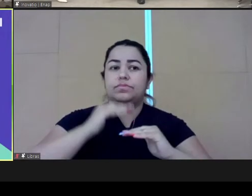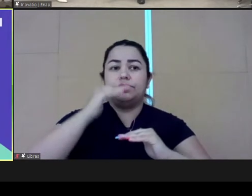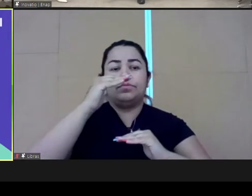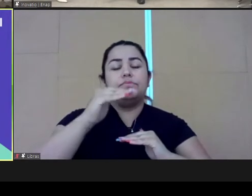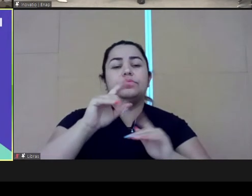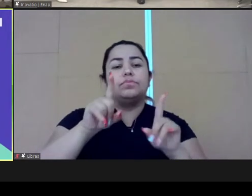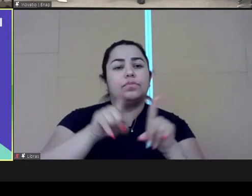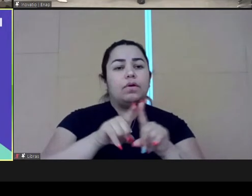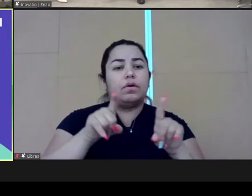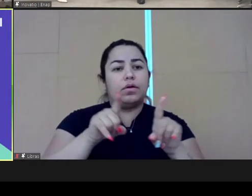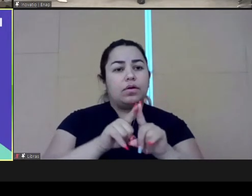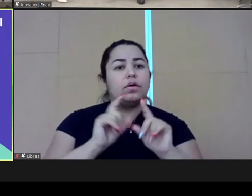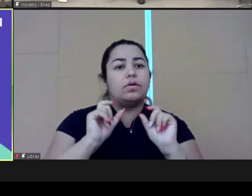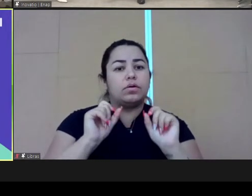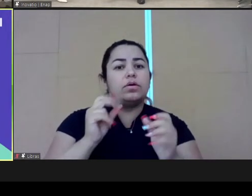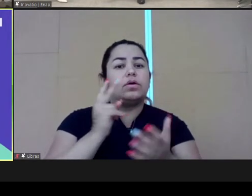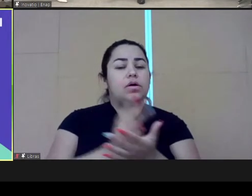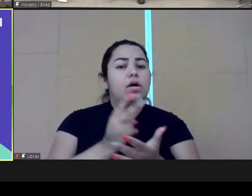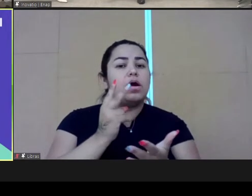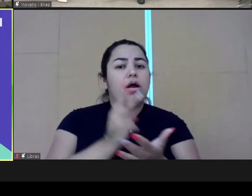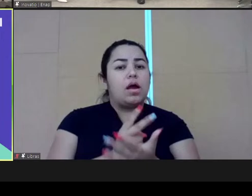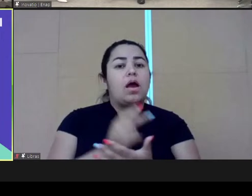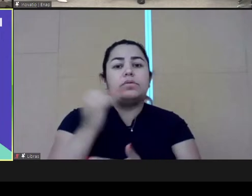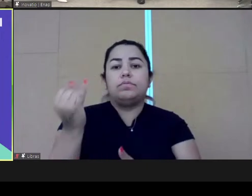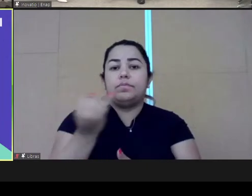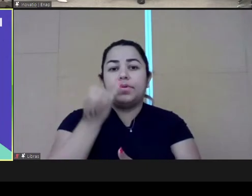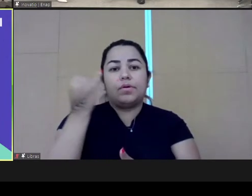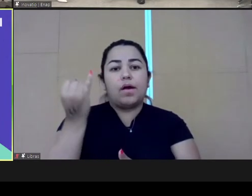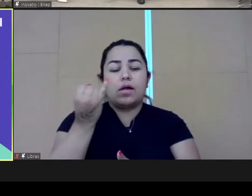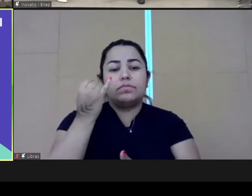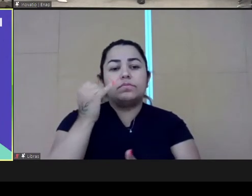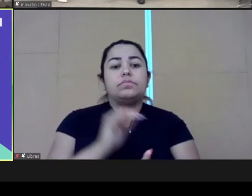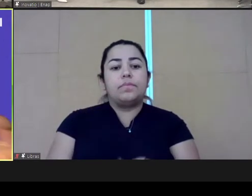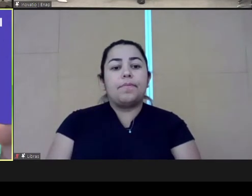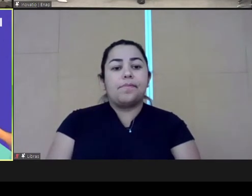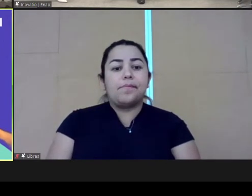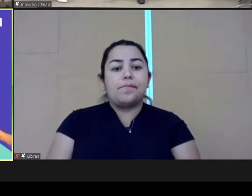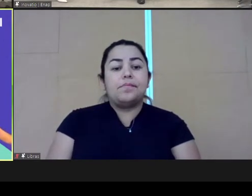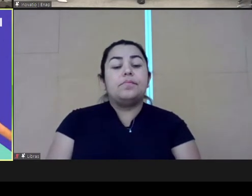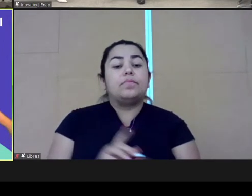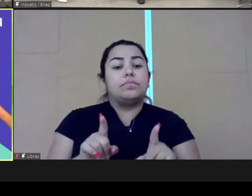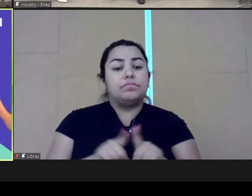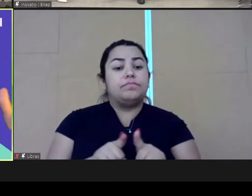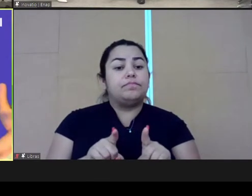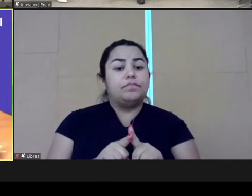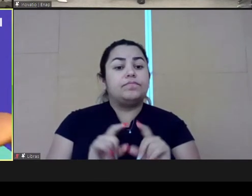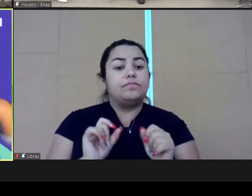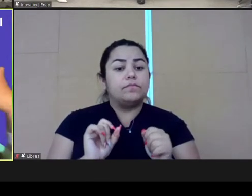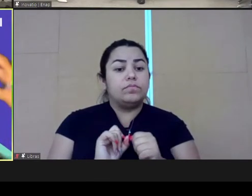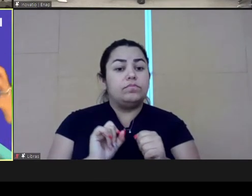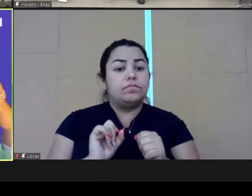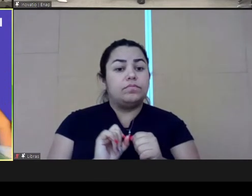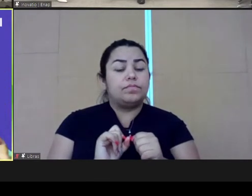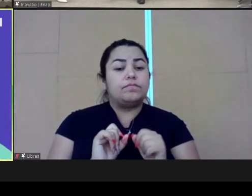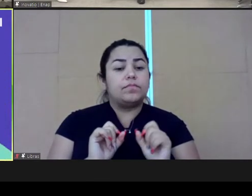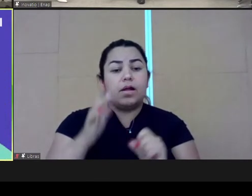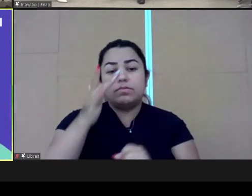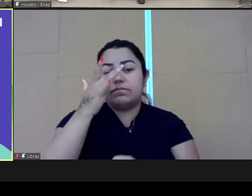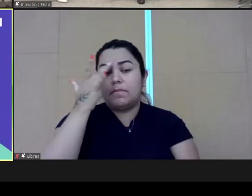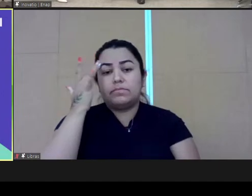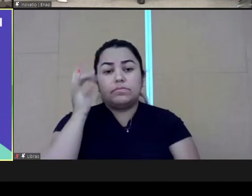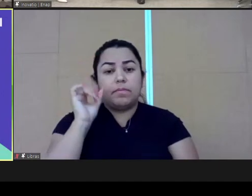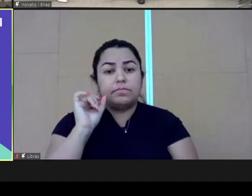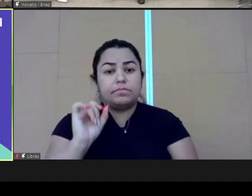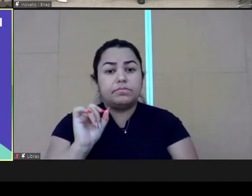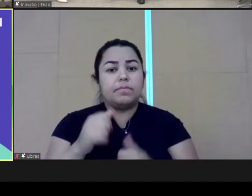important to really upskill the public servants who are responsible for converting a lot of those commitments into real